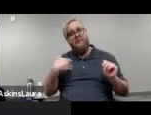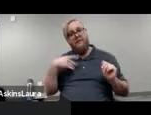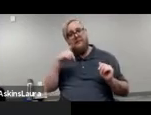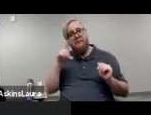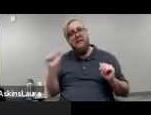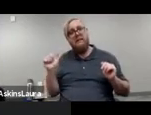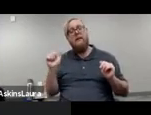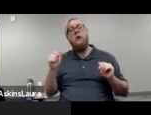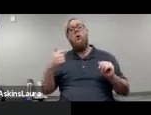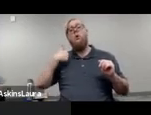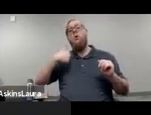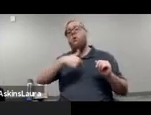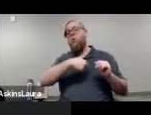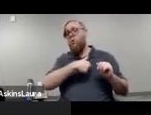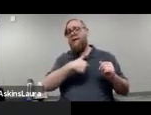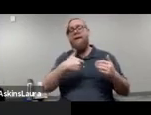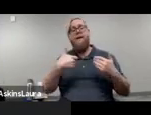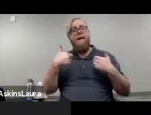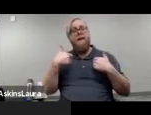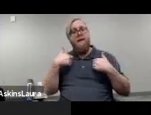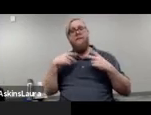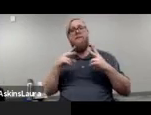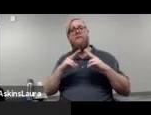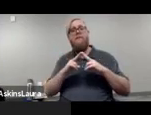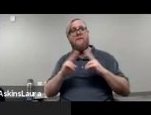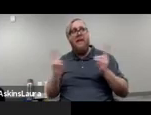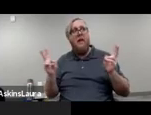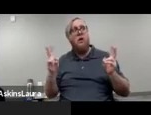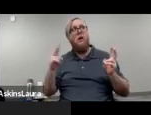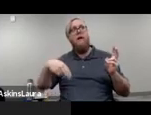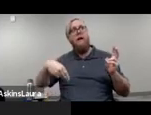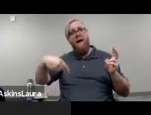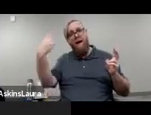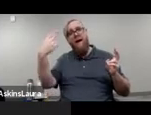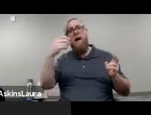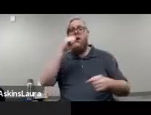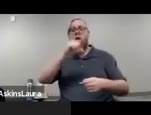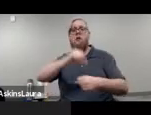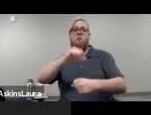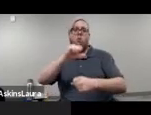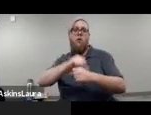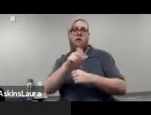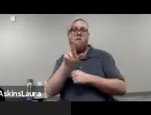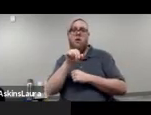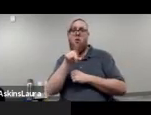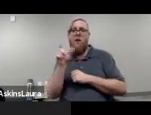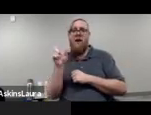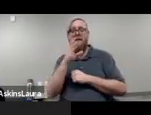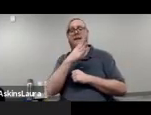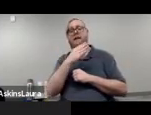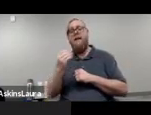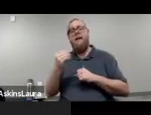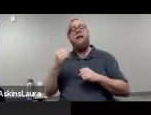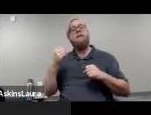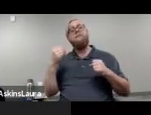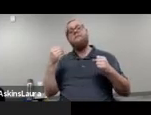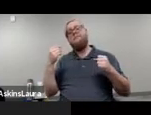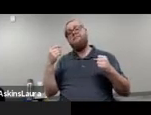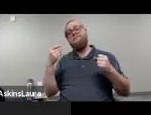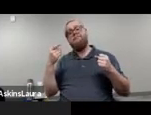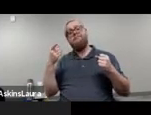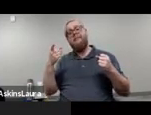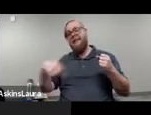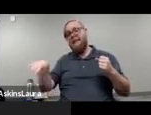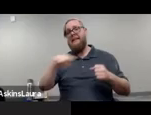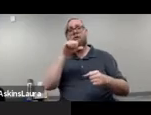know, we suffer from an extraordinary high unemployment rate in these, you know, these jobs.